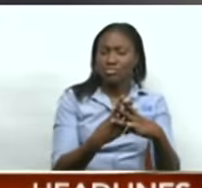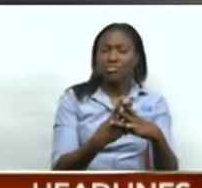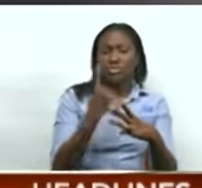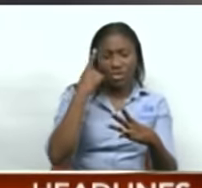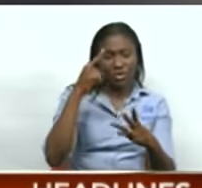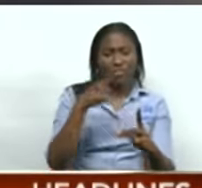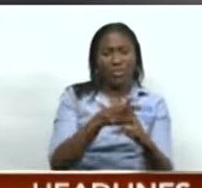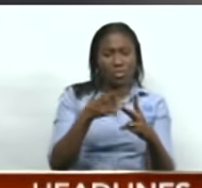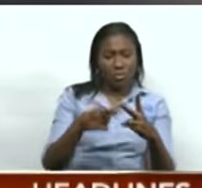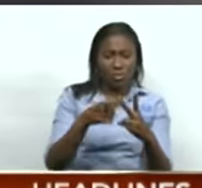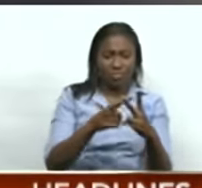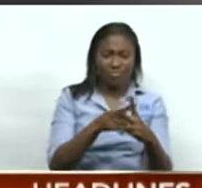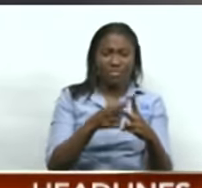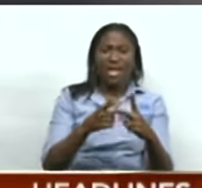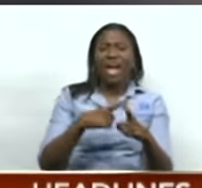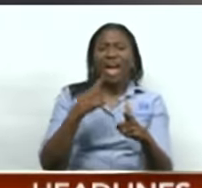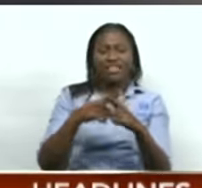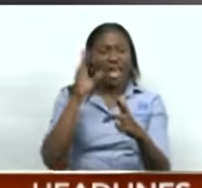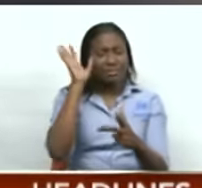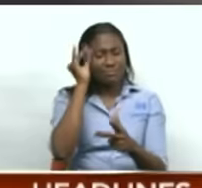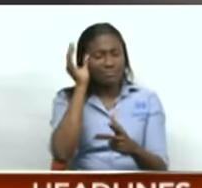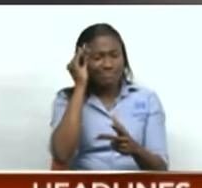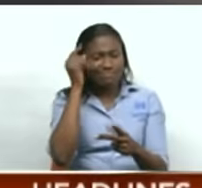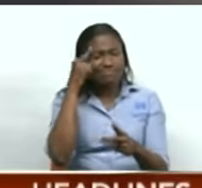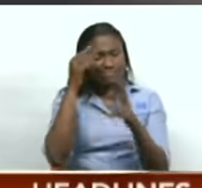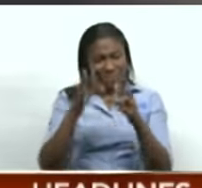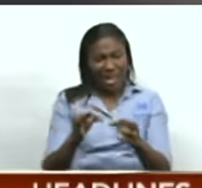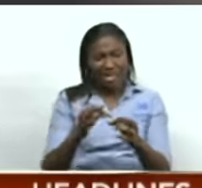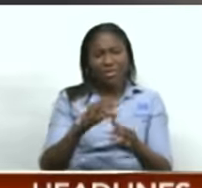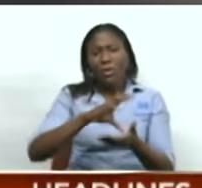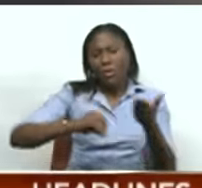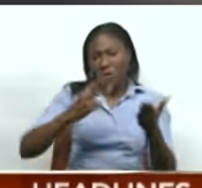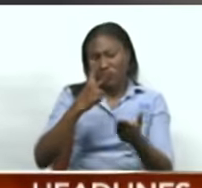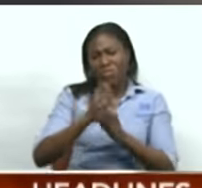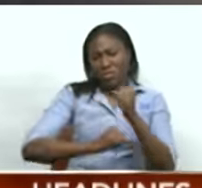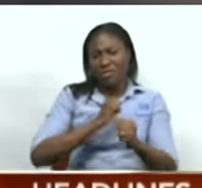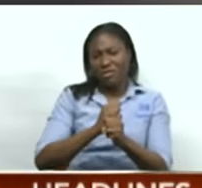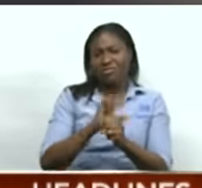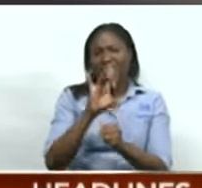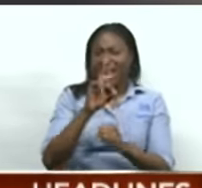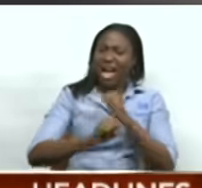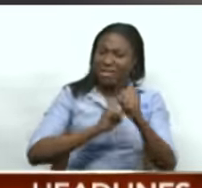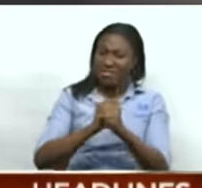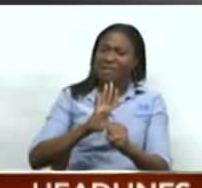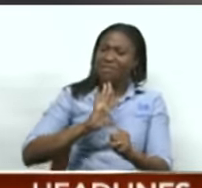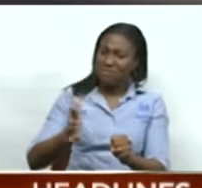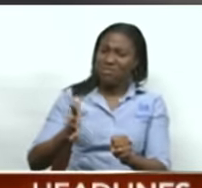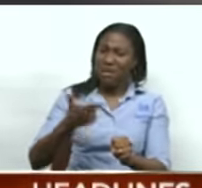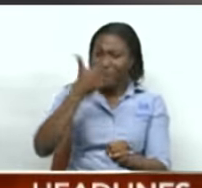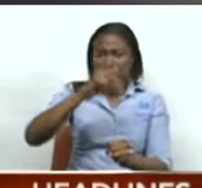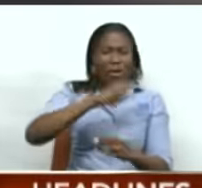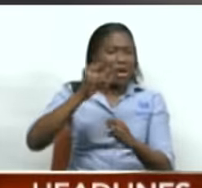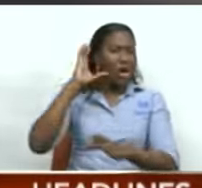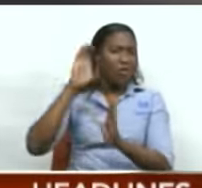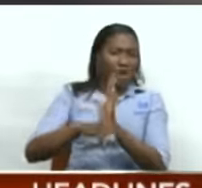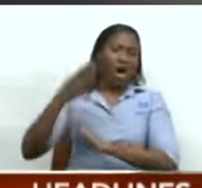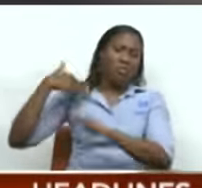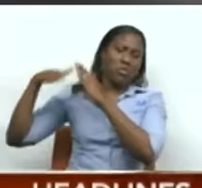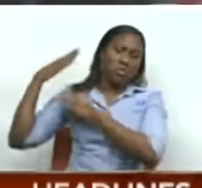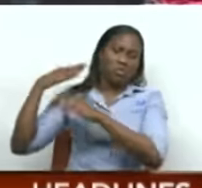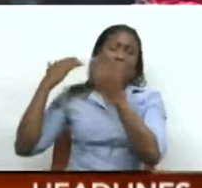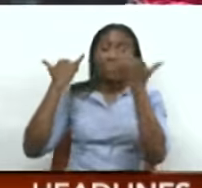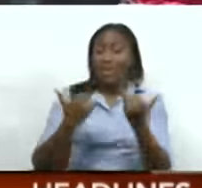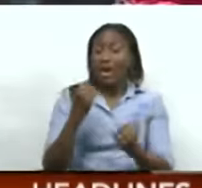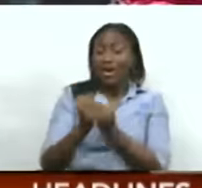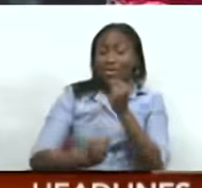applying a two-year discount based on the fact that the men had clean criminal records. All right, it's now time for sport. Jassy Marie, what do you have for us?